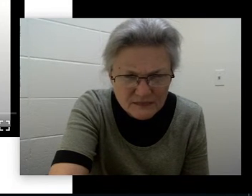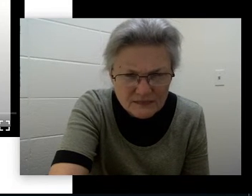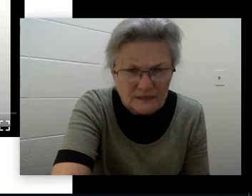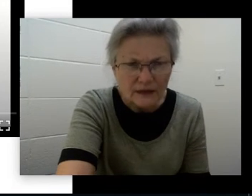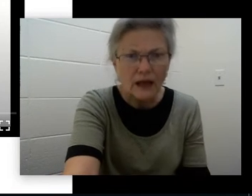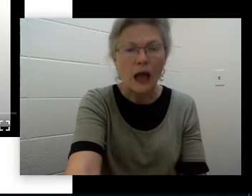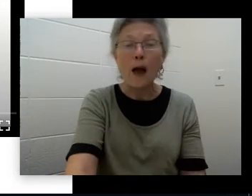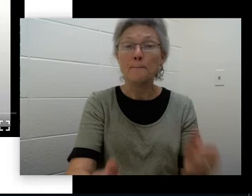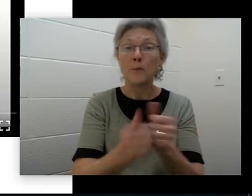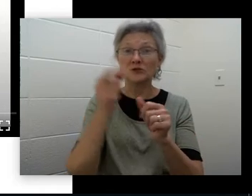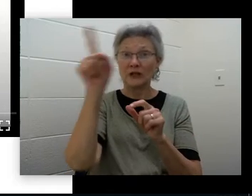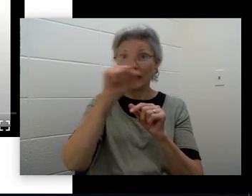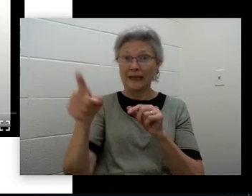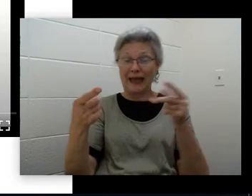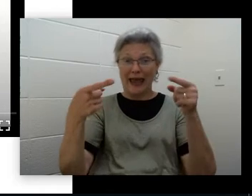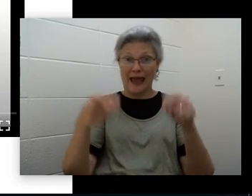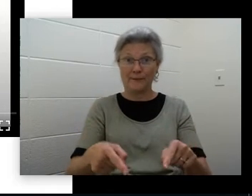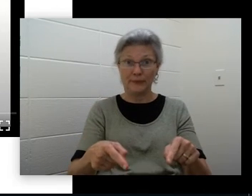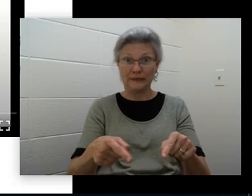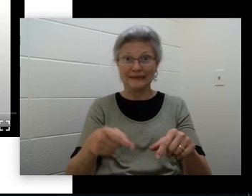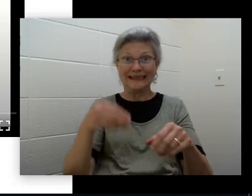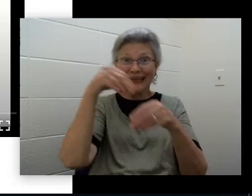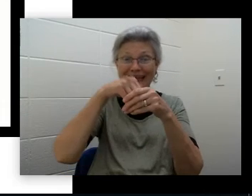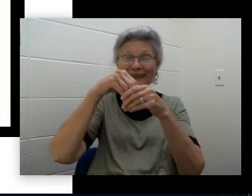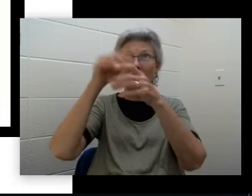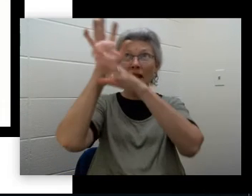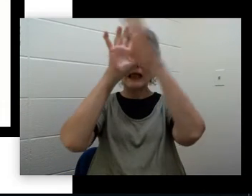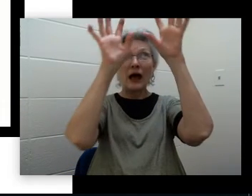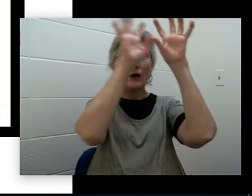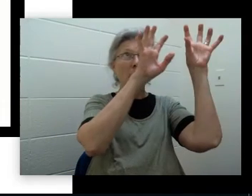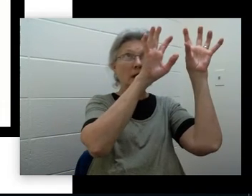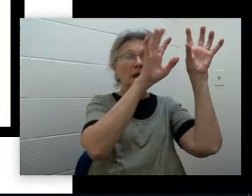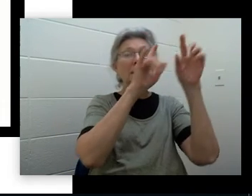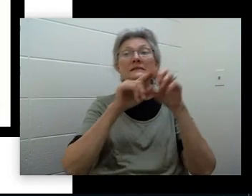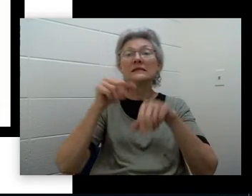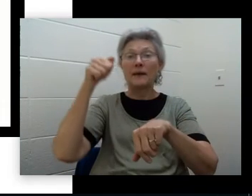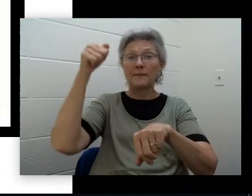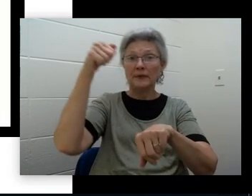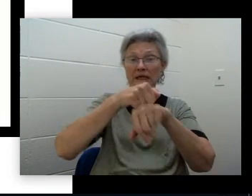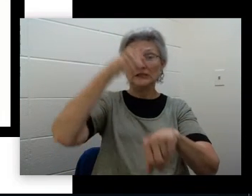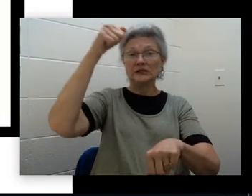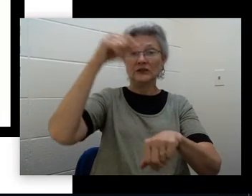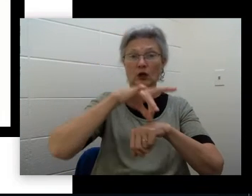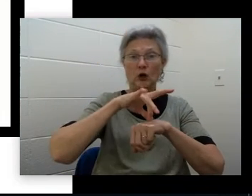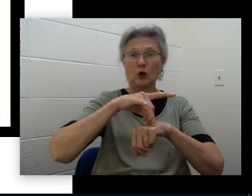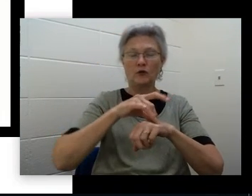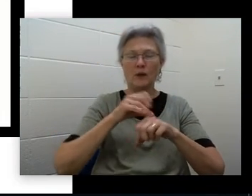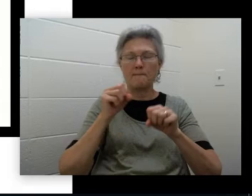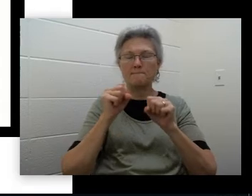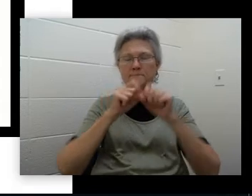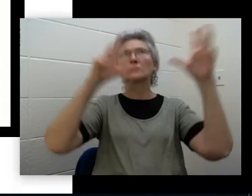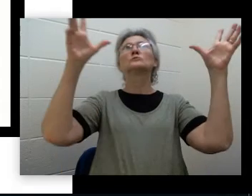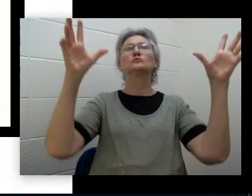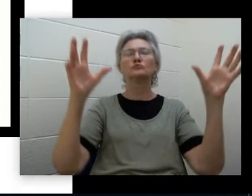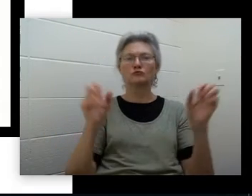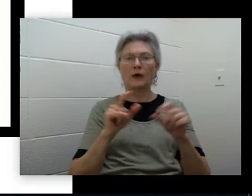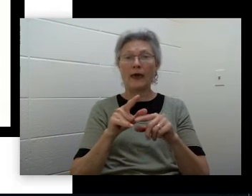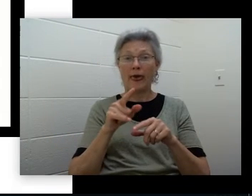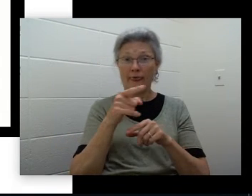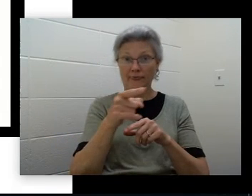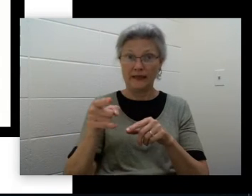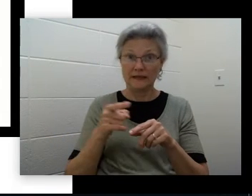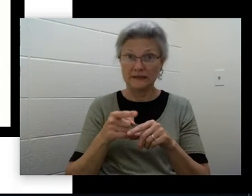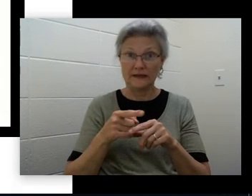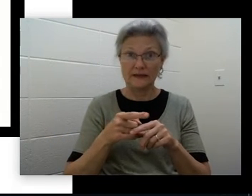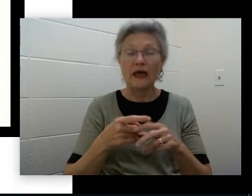Most of the lightning takes place within the cloud, but some strikes the earth in bold flashes. In these cases, the